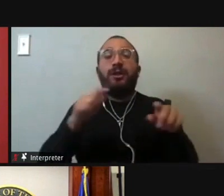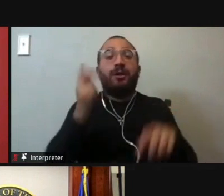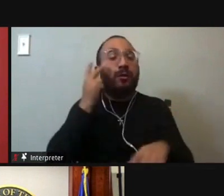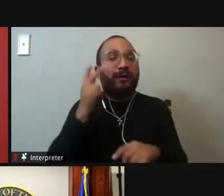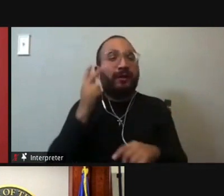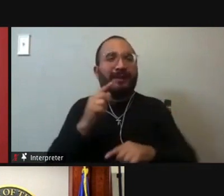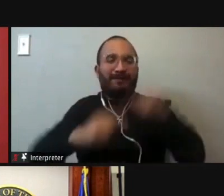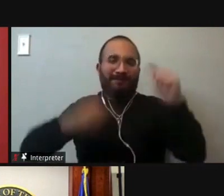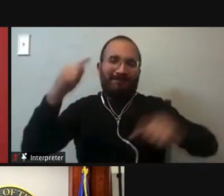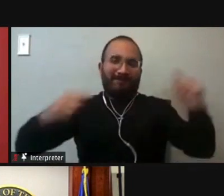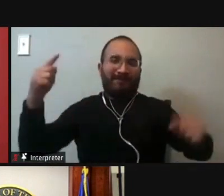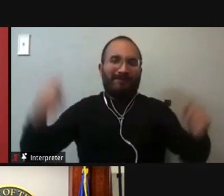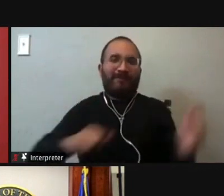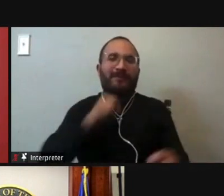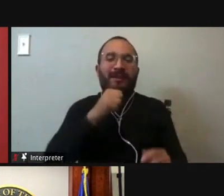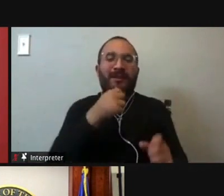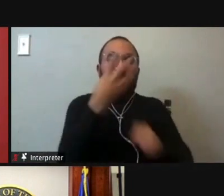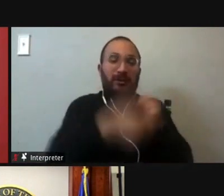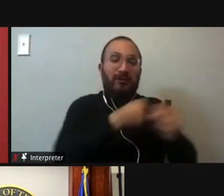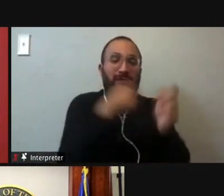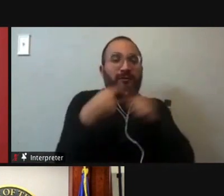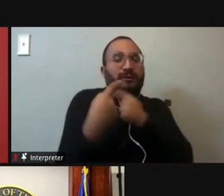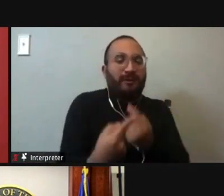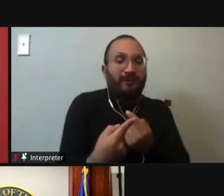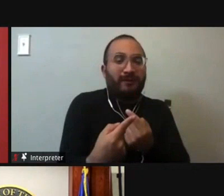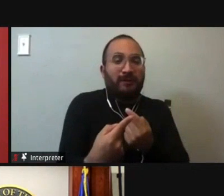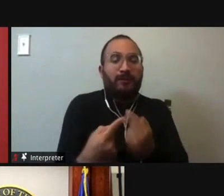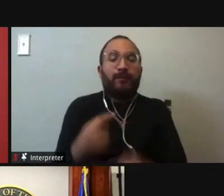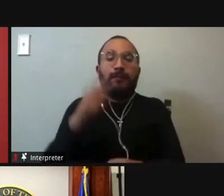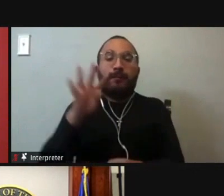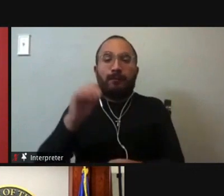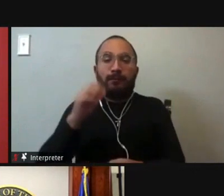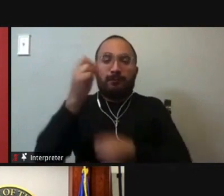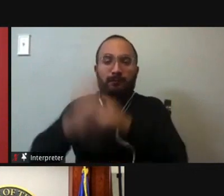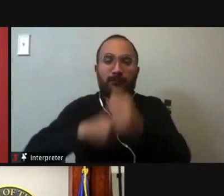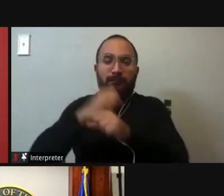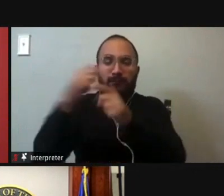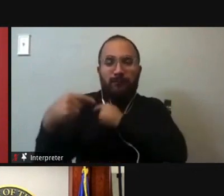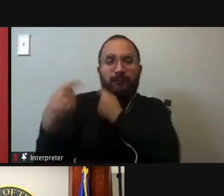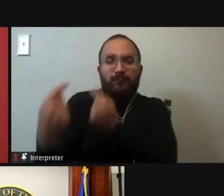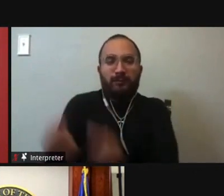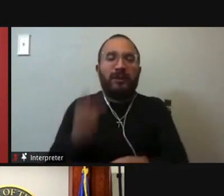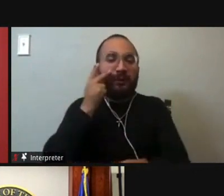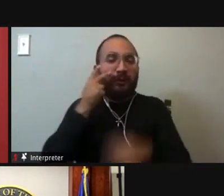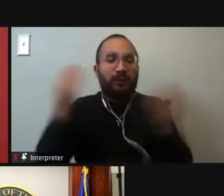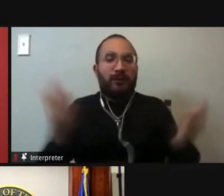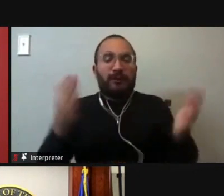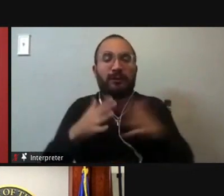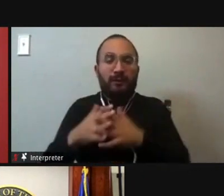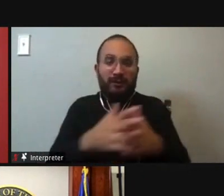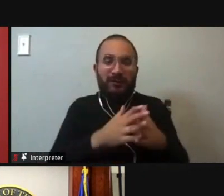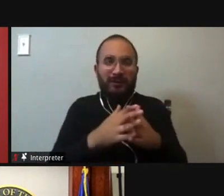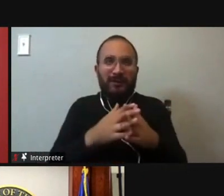of not just the last four years, but the last 40 years in this country through the civil